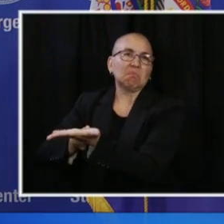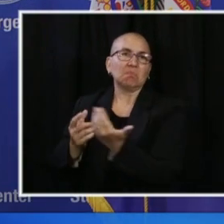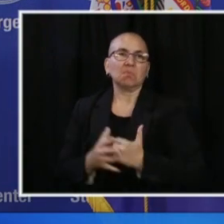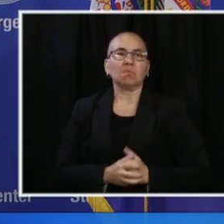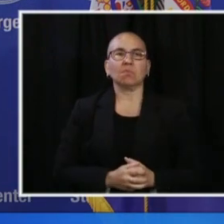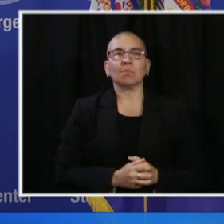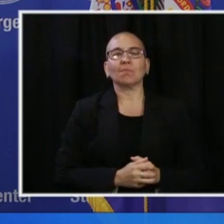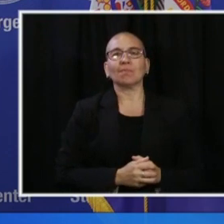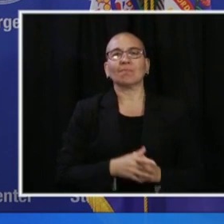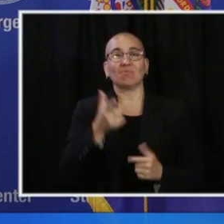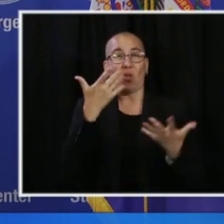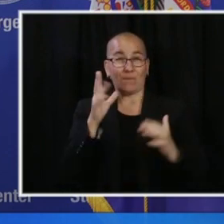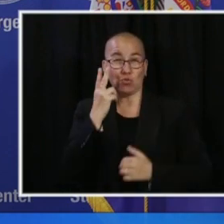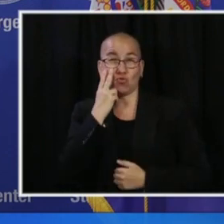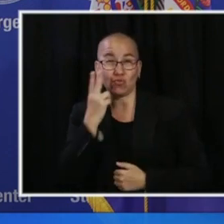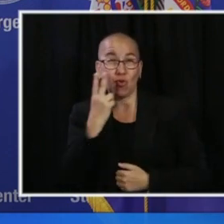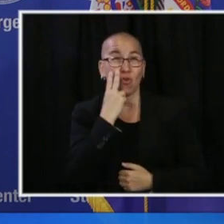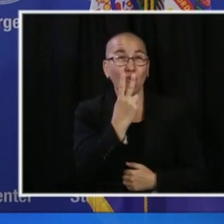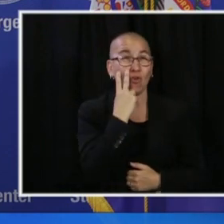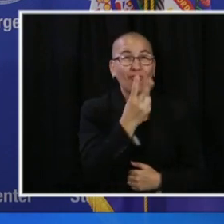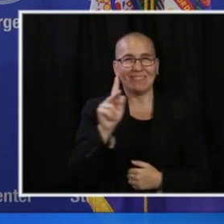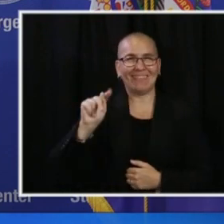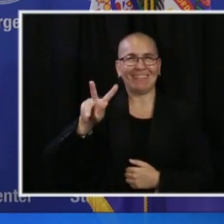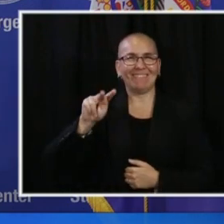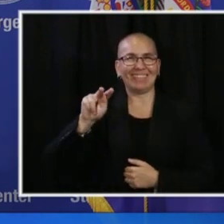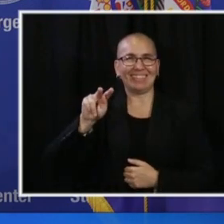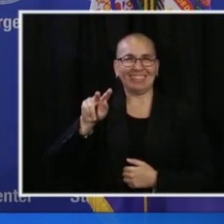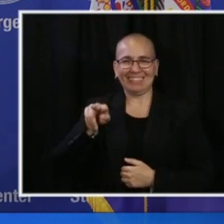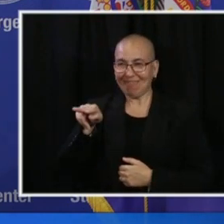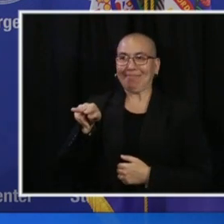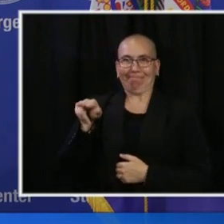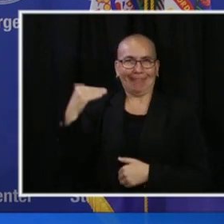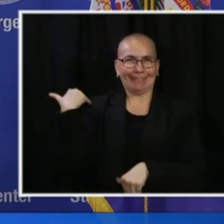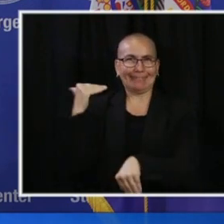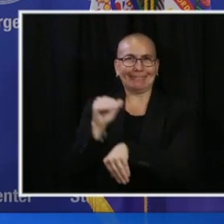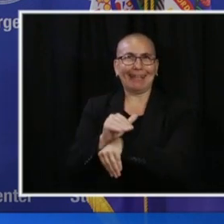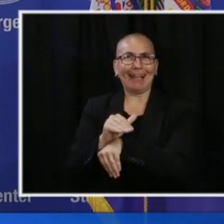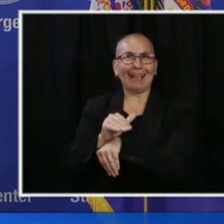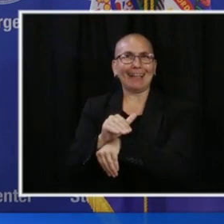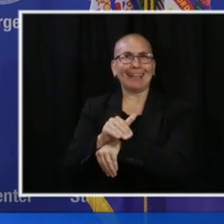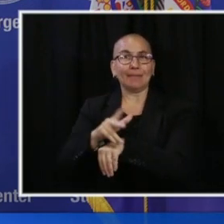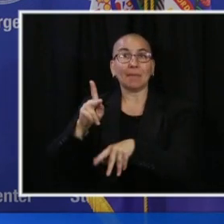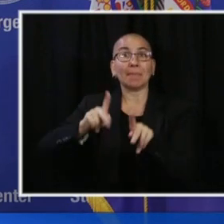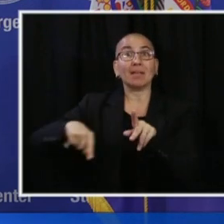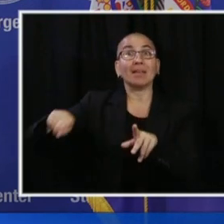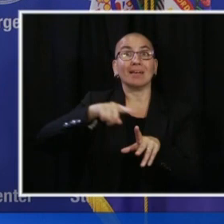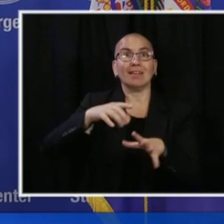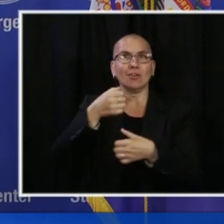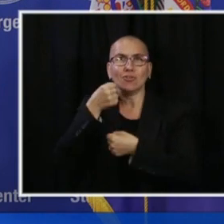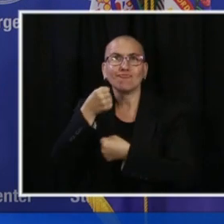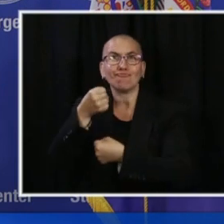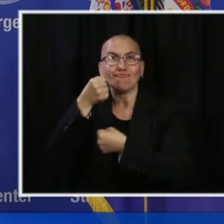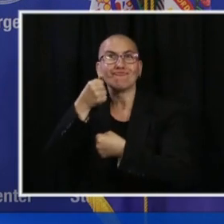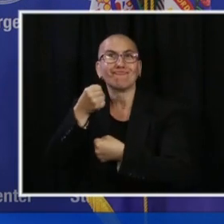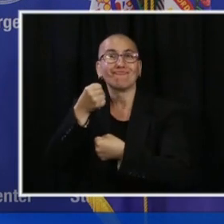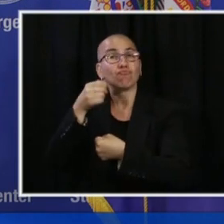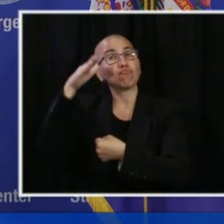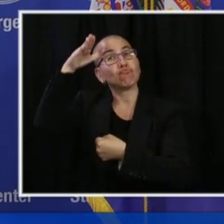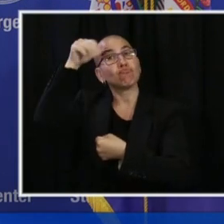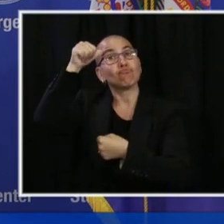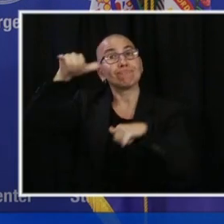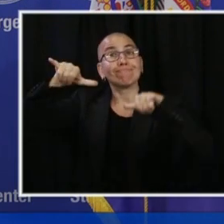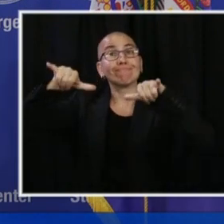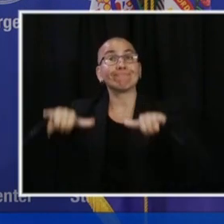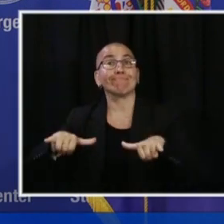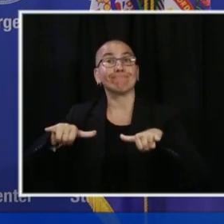on many of your stations and live TV. There were protesters that stayed out past the curfew, I think in some cases because of